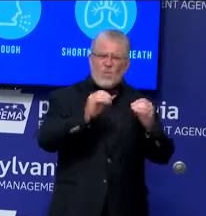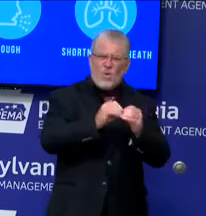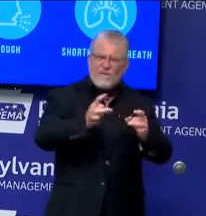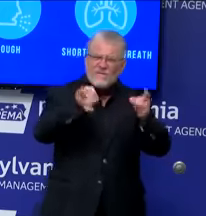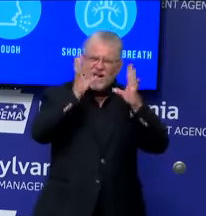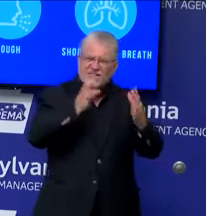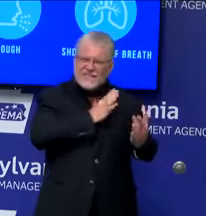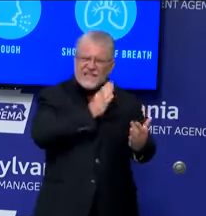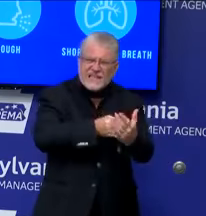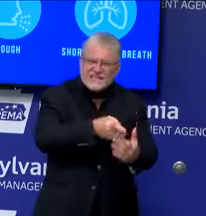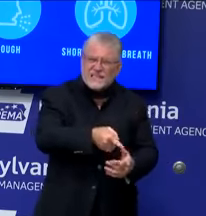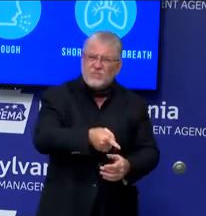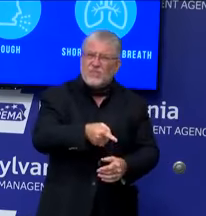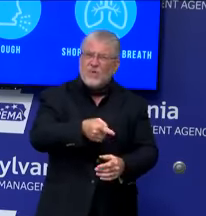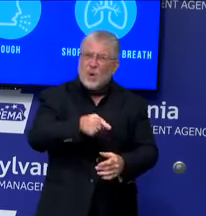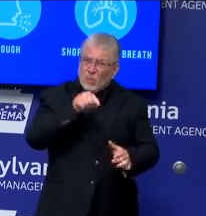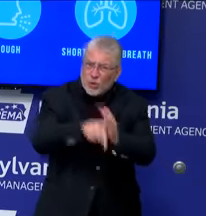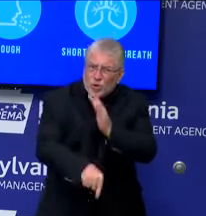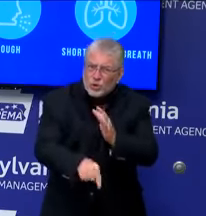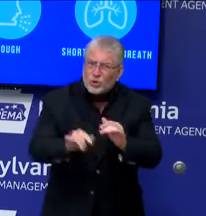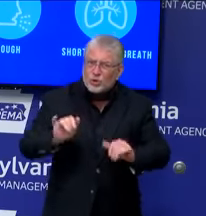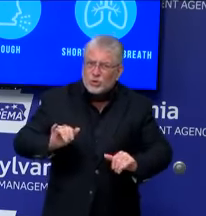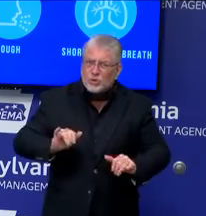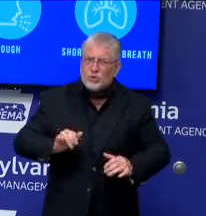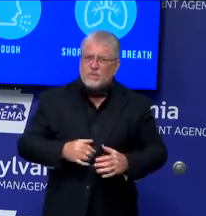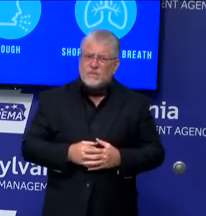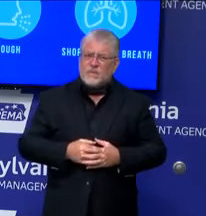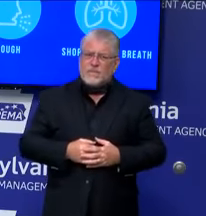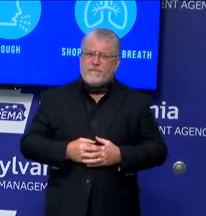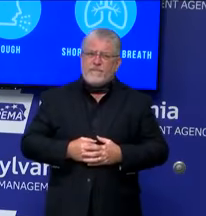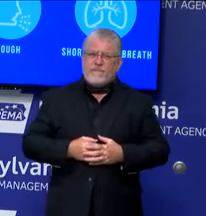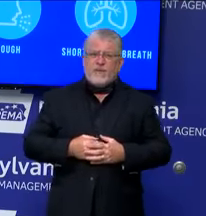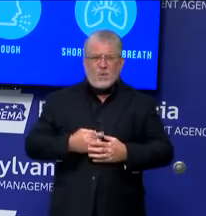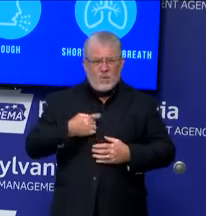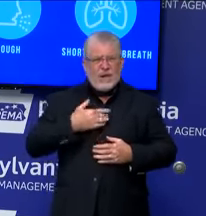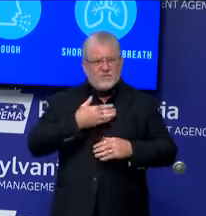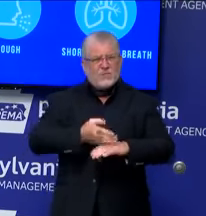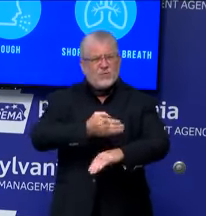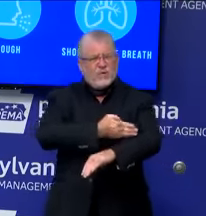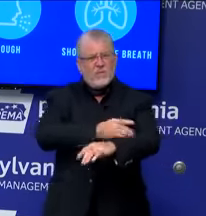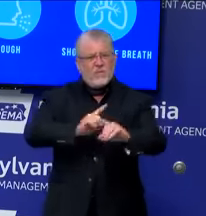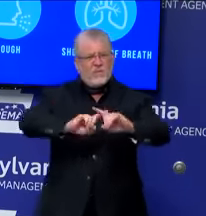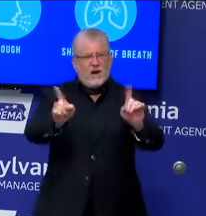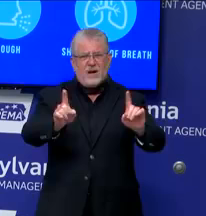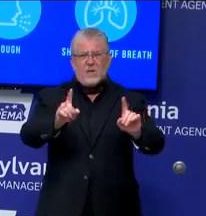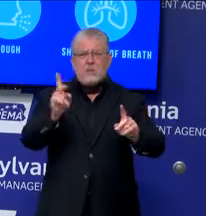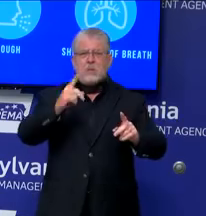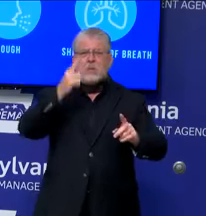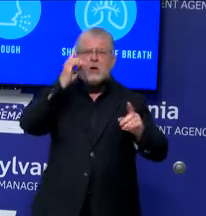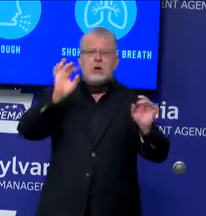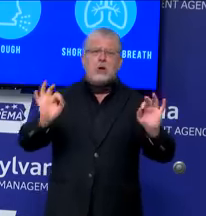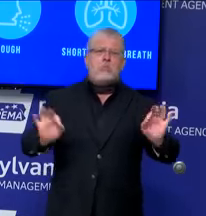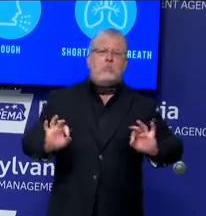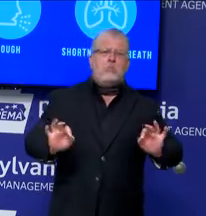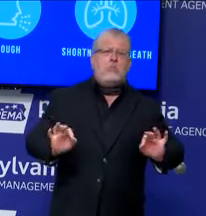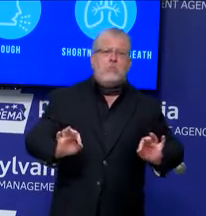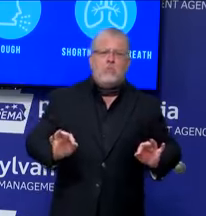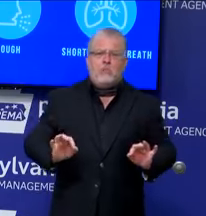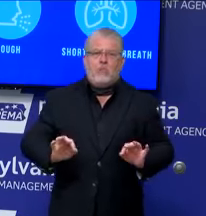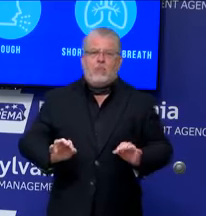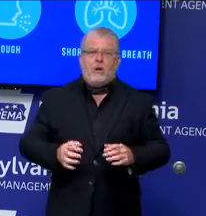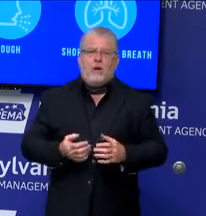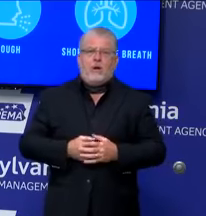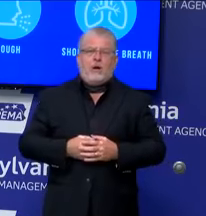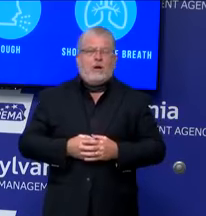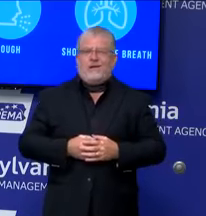It is in this space that these acts of intolerance live and where we need to continue to work against them.